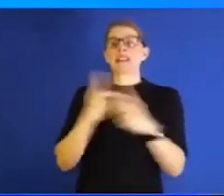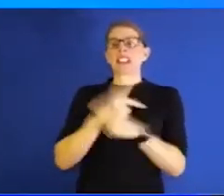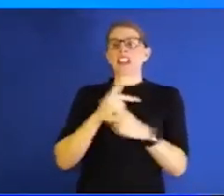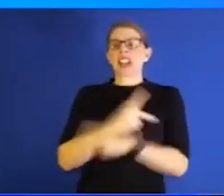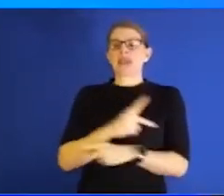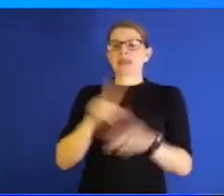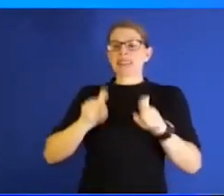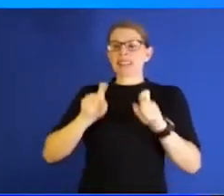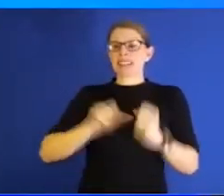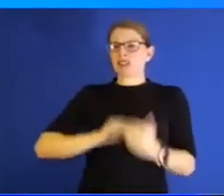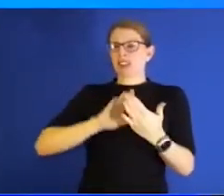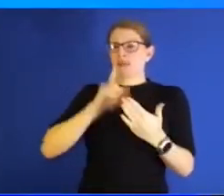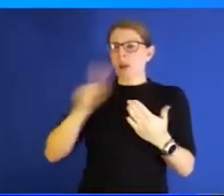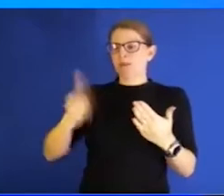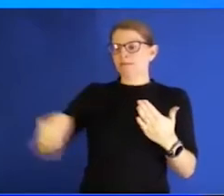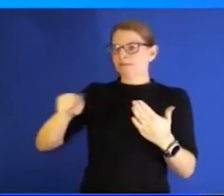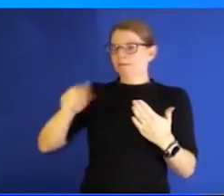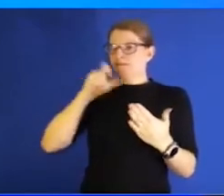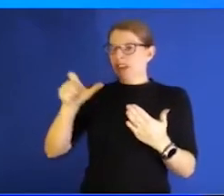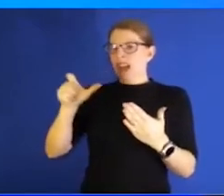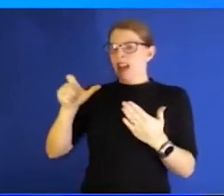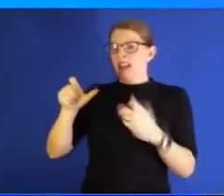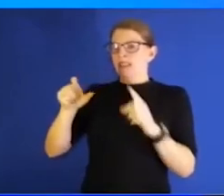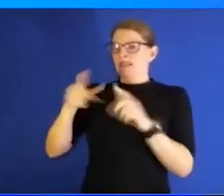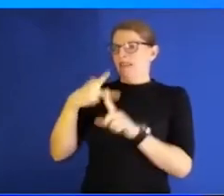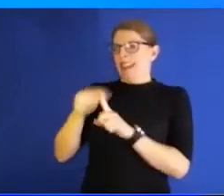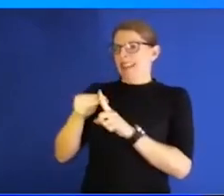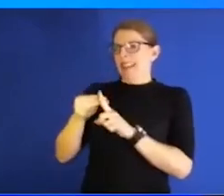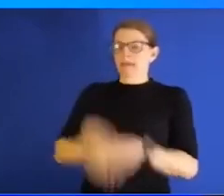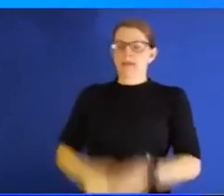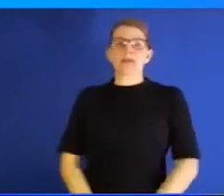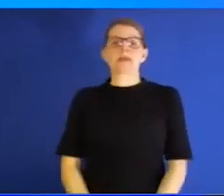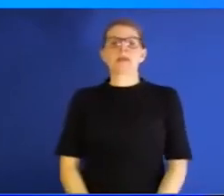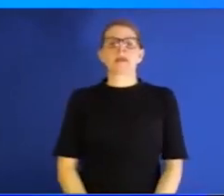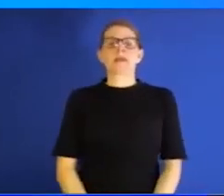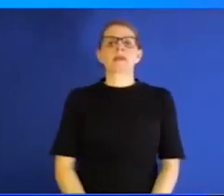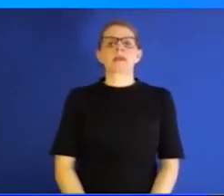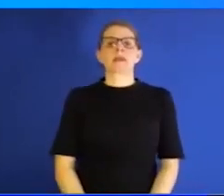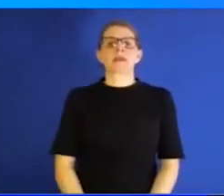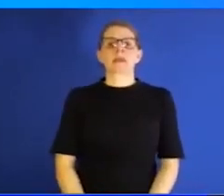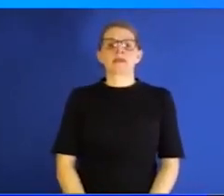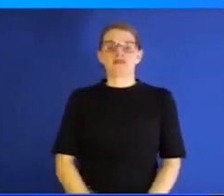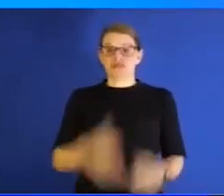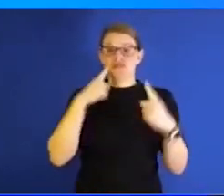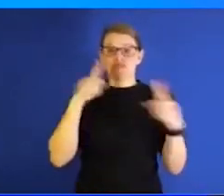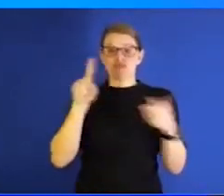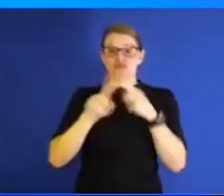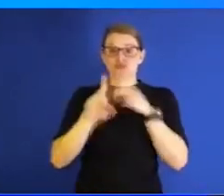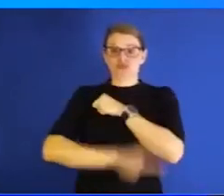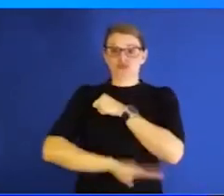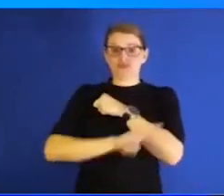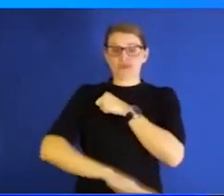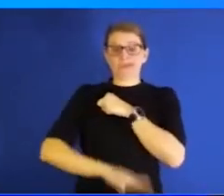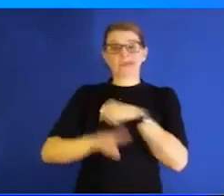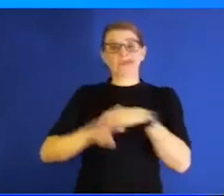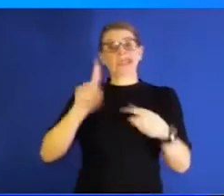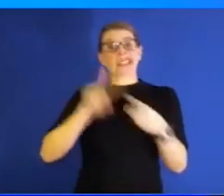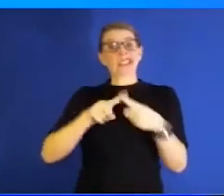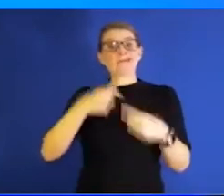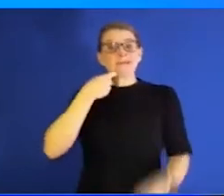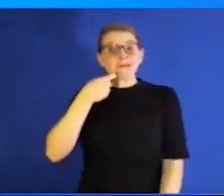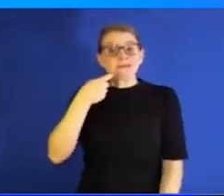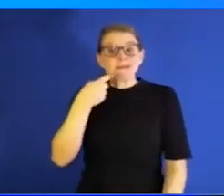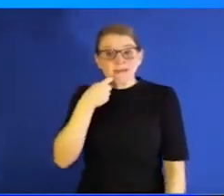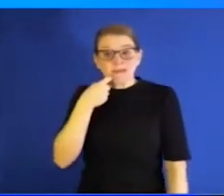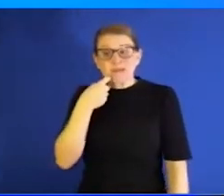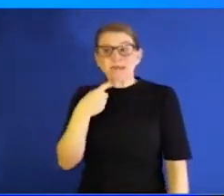who were not vaccinated. And that really worked well through the fall until we hit this latest variant, right, when it became